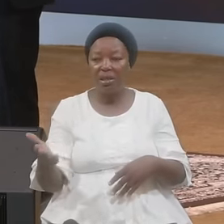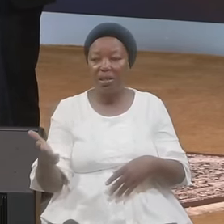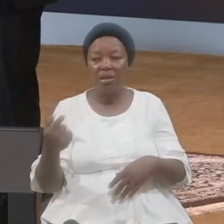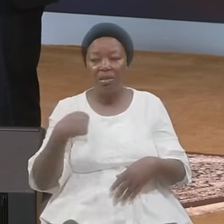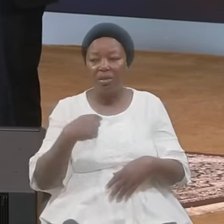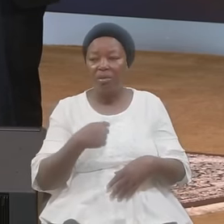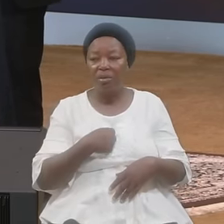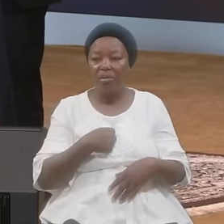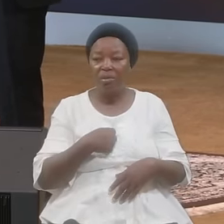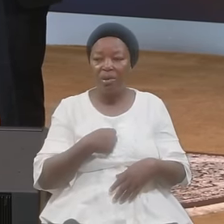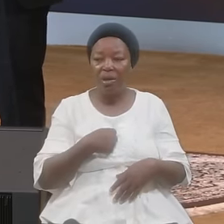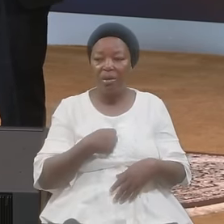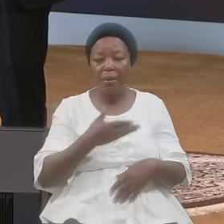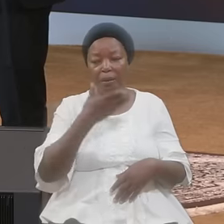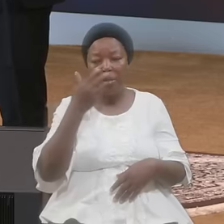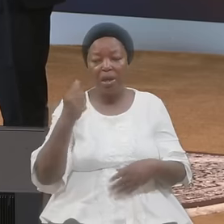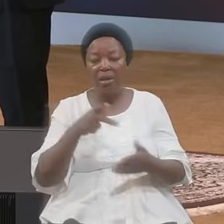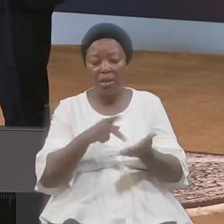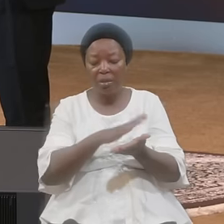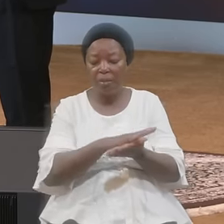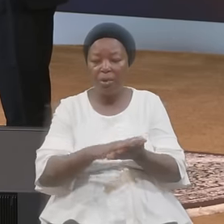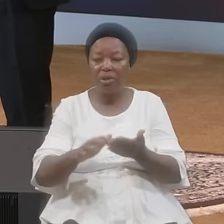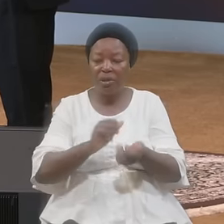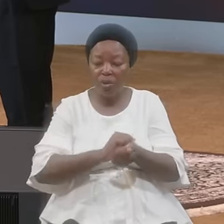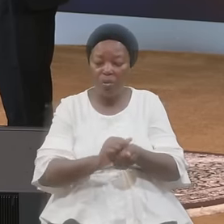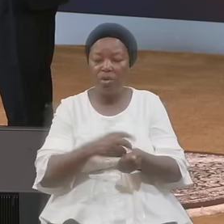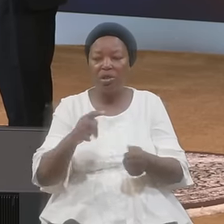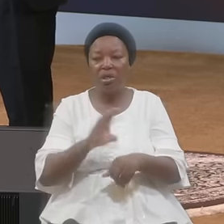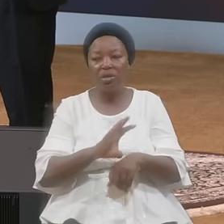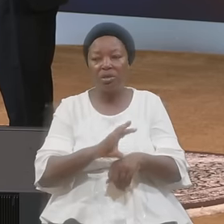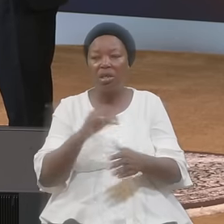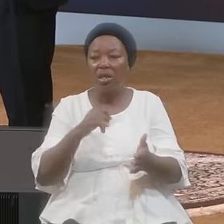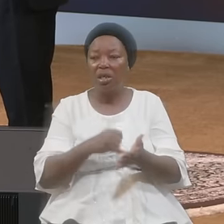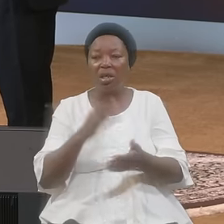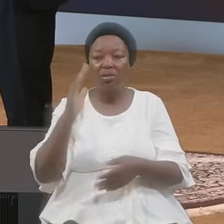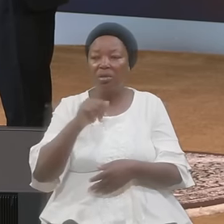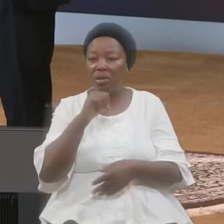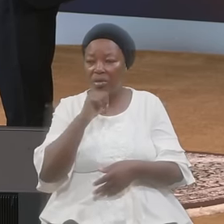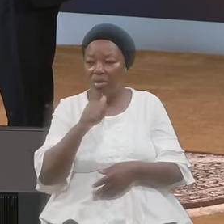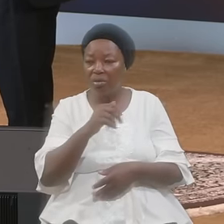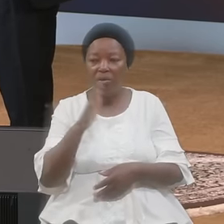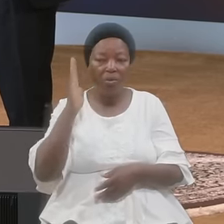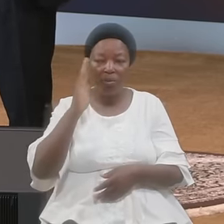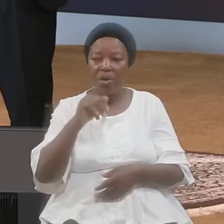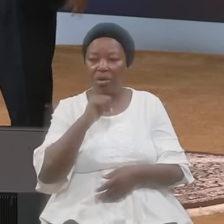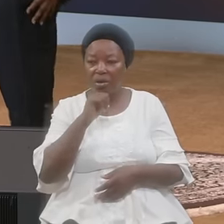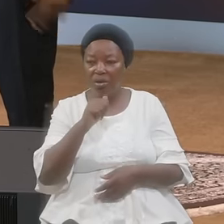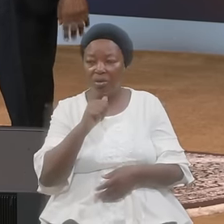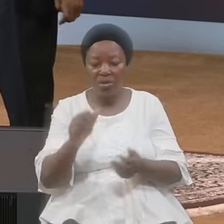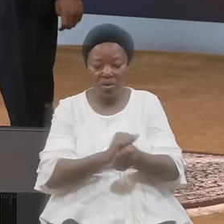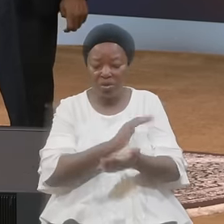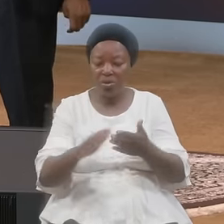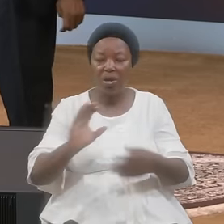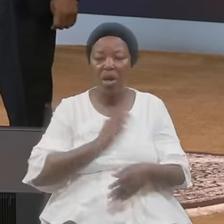Rather Purge The Church It Will Not Will Not Destroy